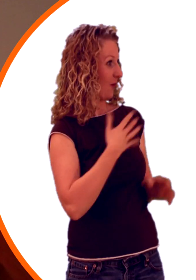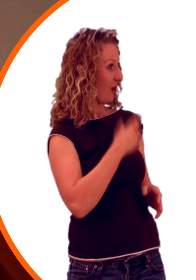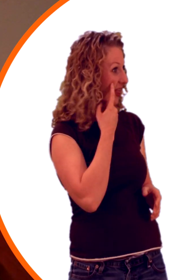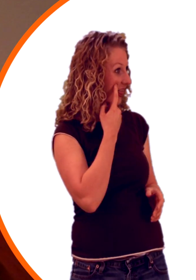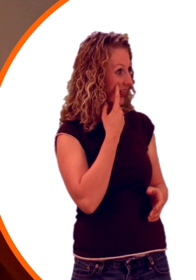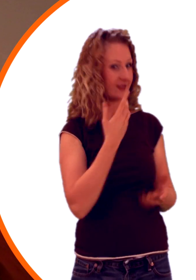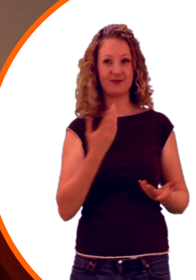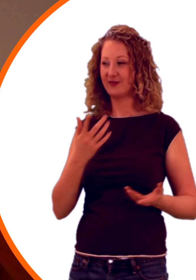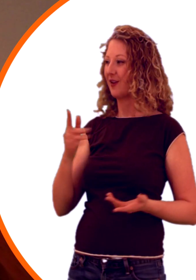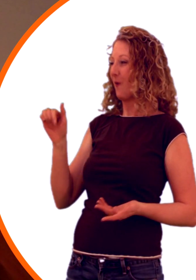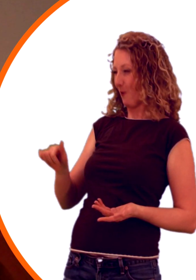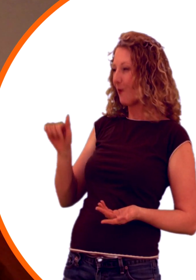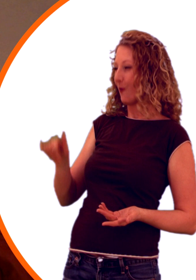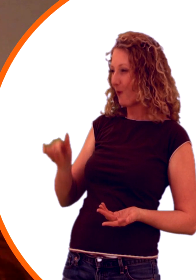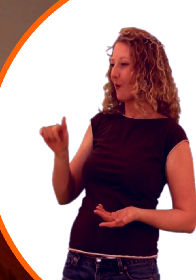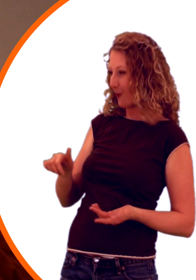Yeah.